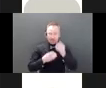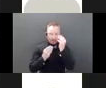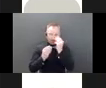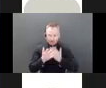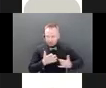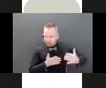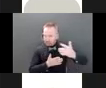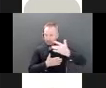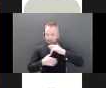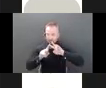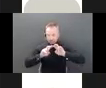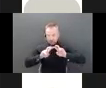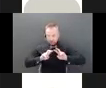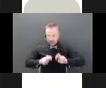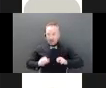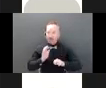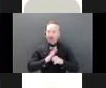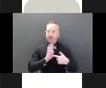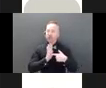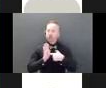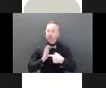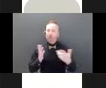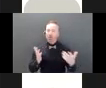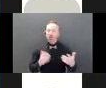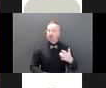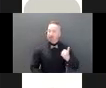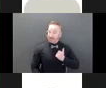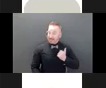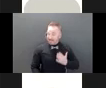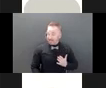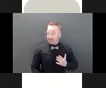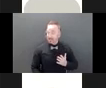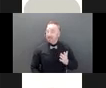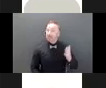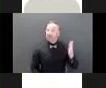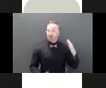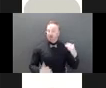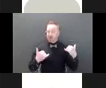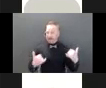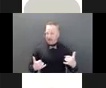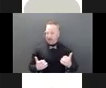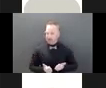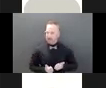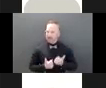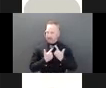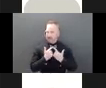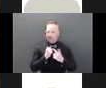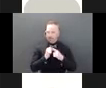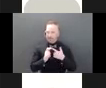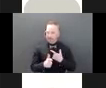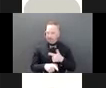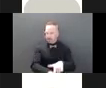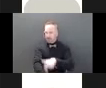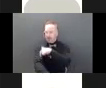considerations that Canadians are living longer than ever before, and older Canadians are making up a growing